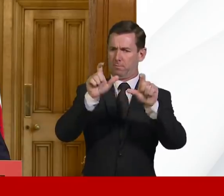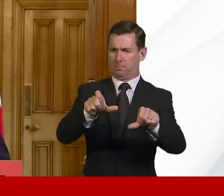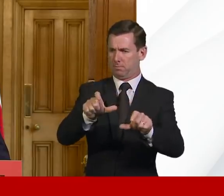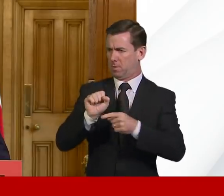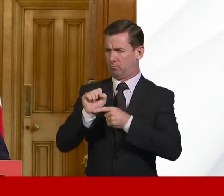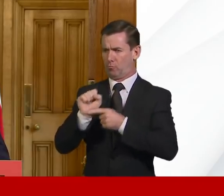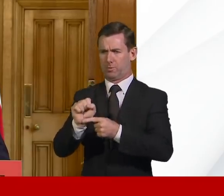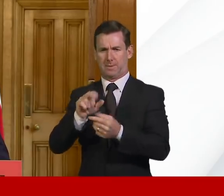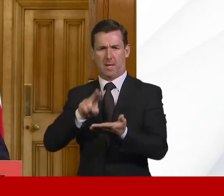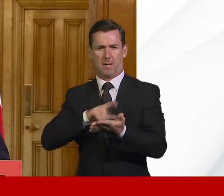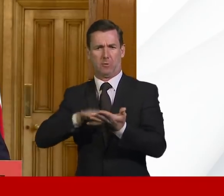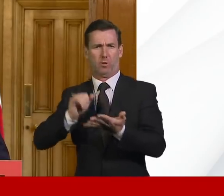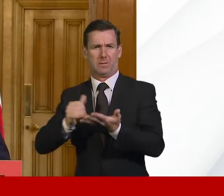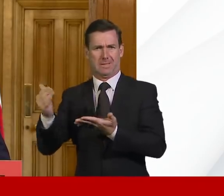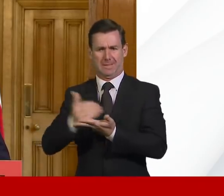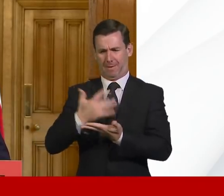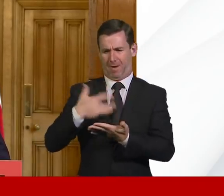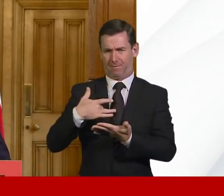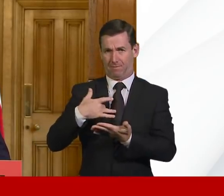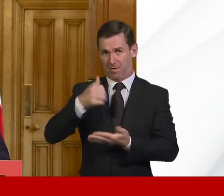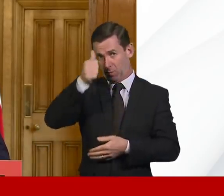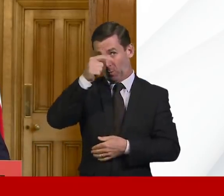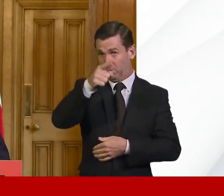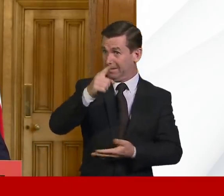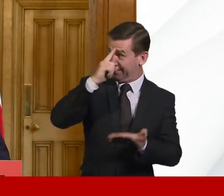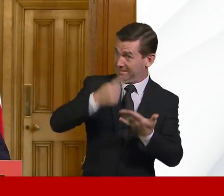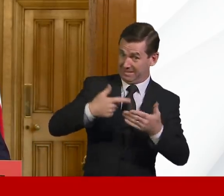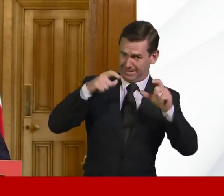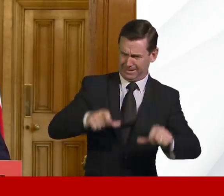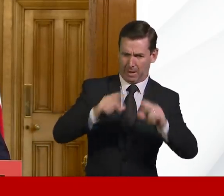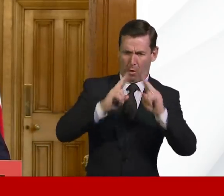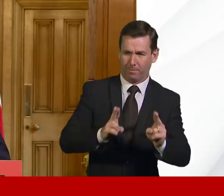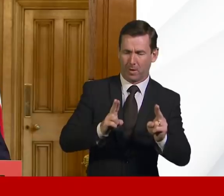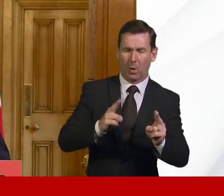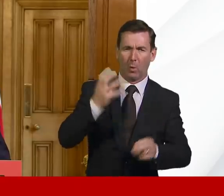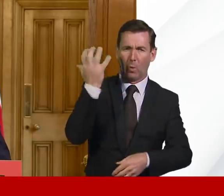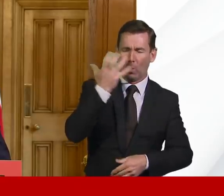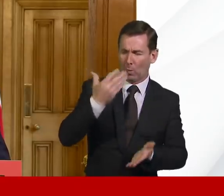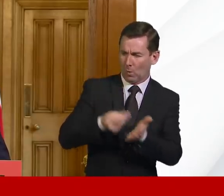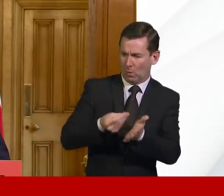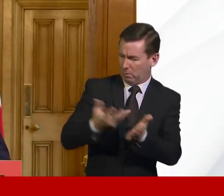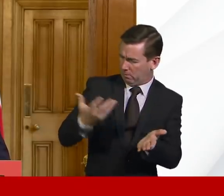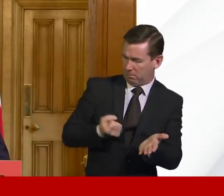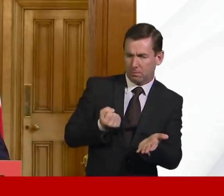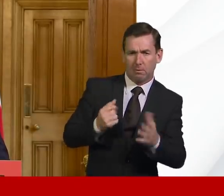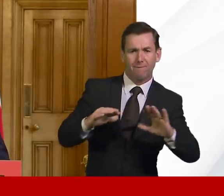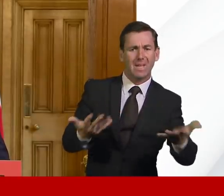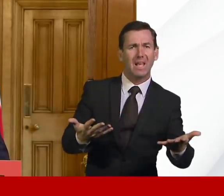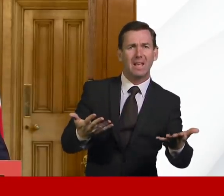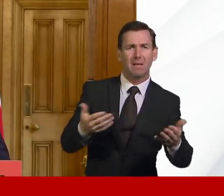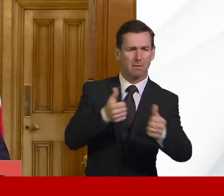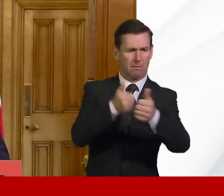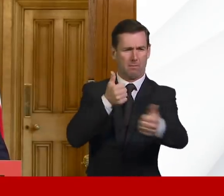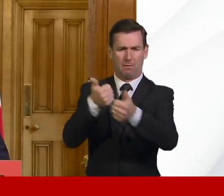save lives, we know it has a real cost to your families and to your firms. And I want to thank the many